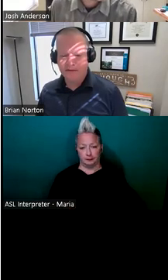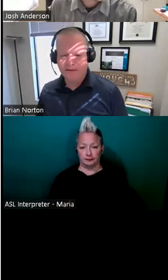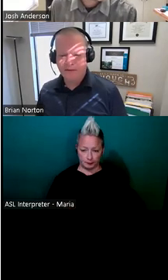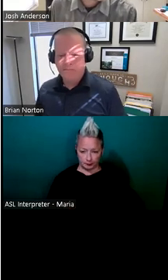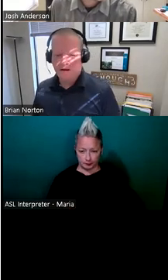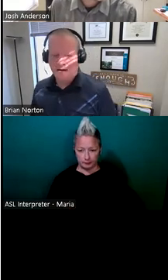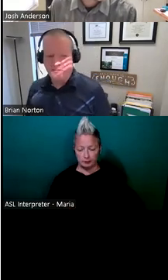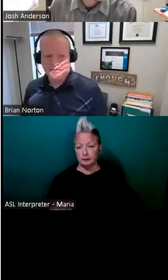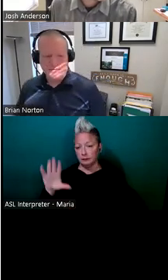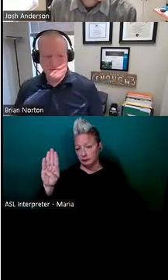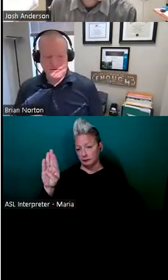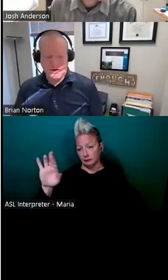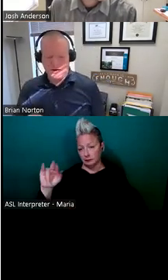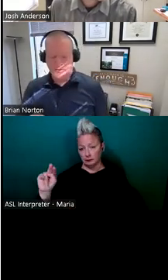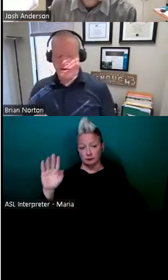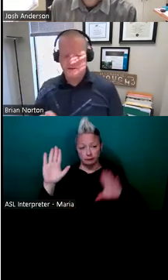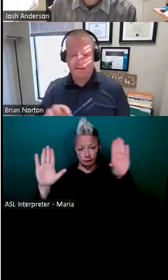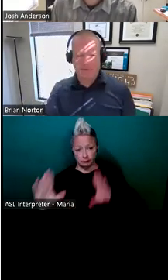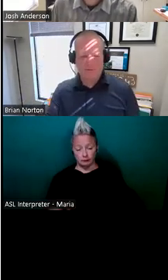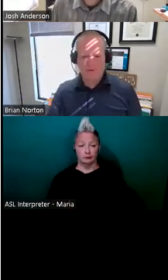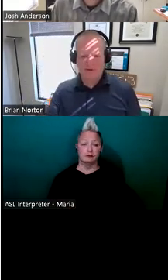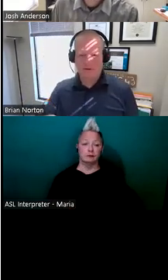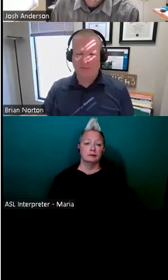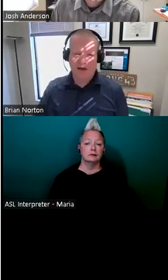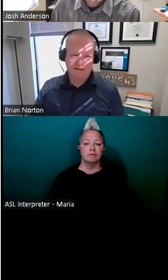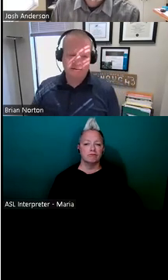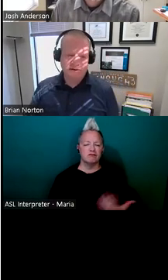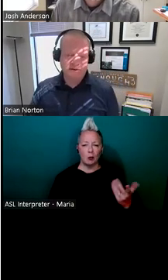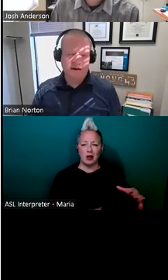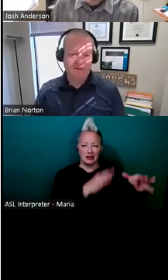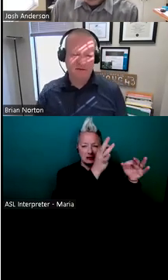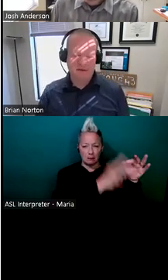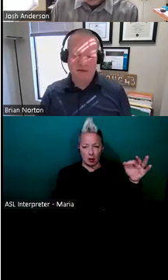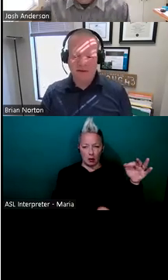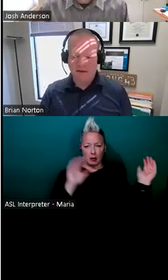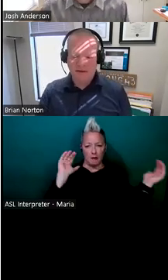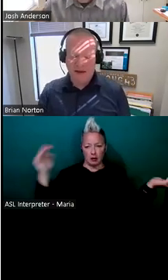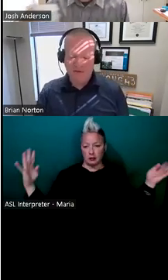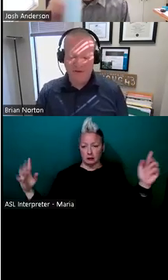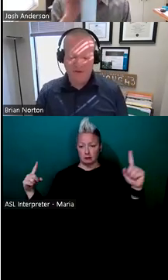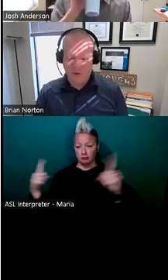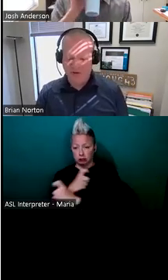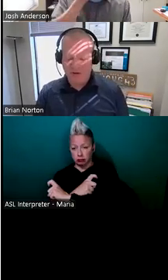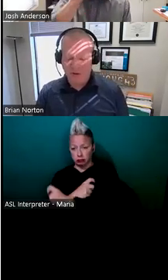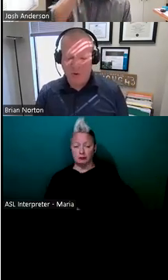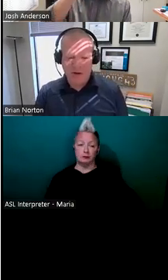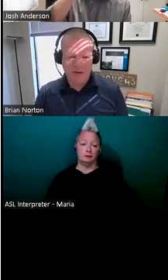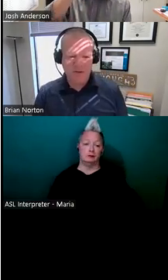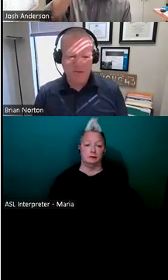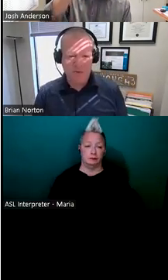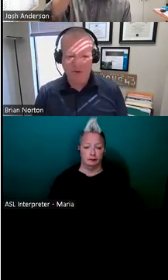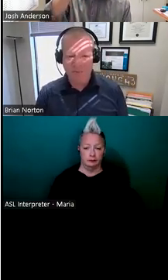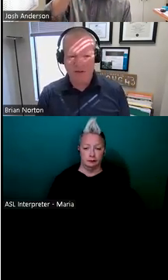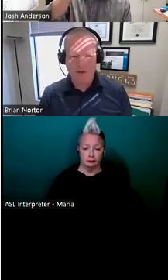Excellent. Um, talking about simple versus complex. I mean, obviously every situation you walk